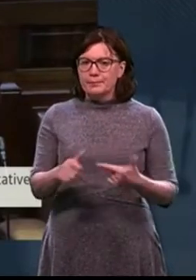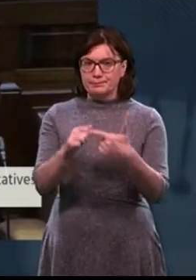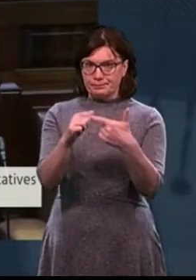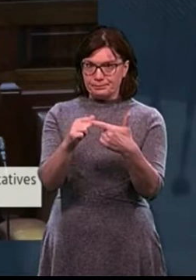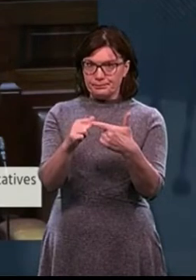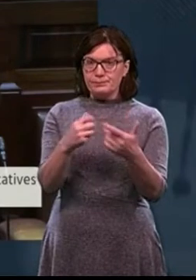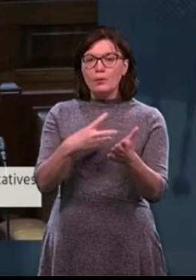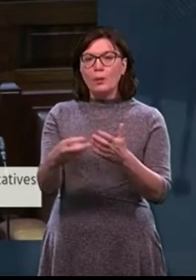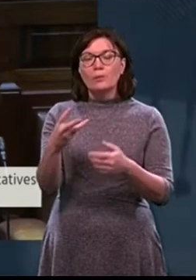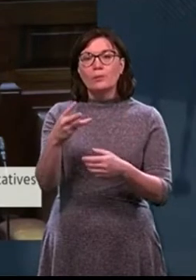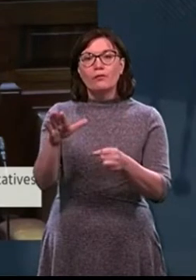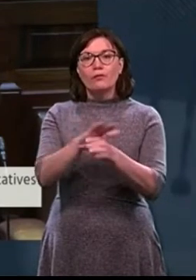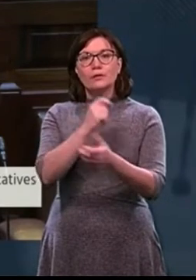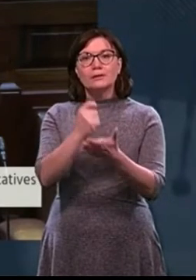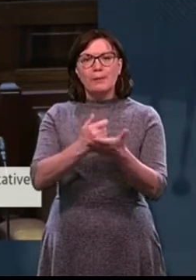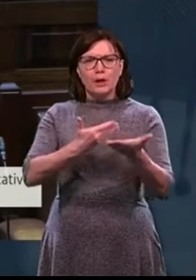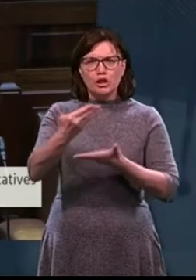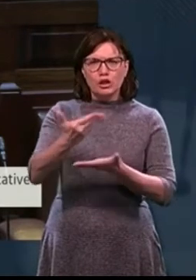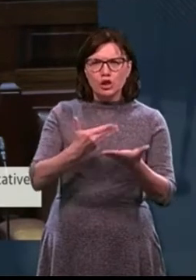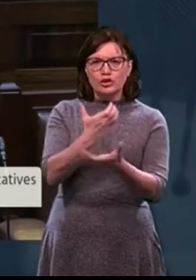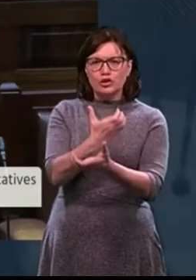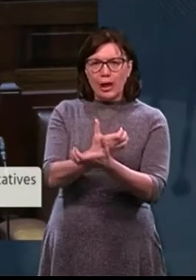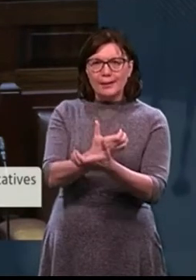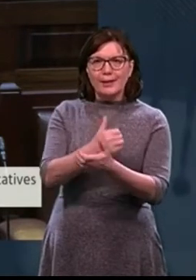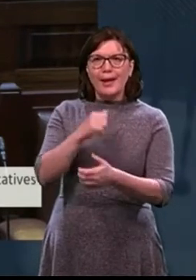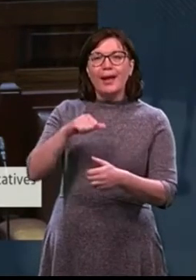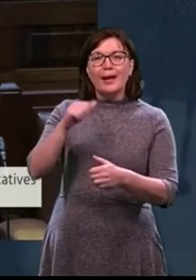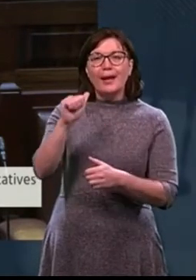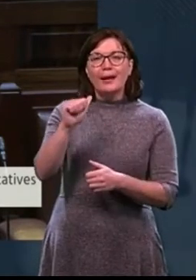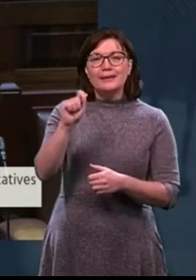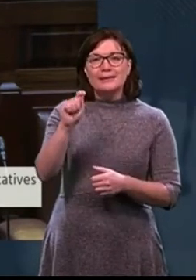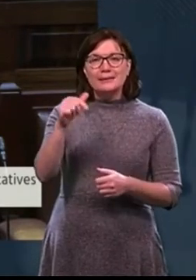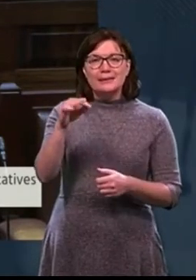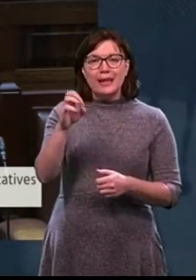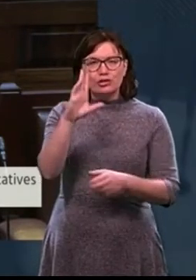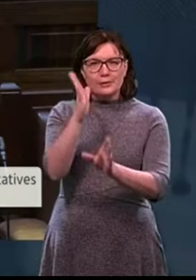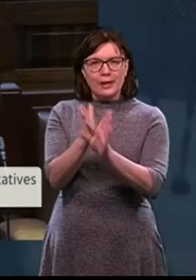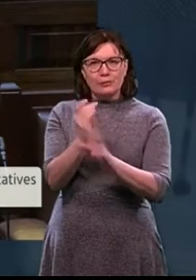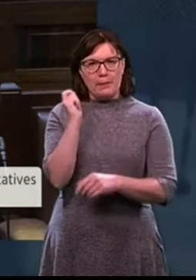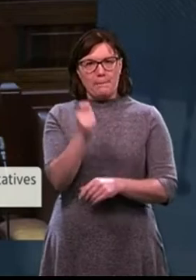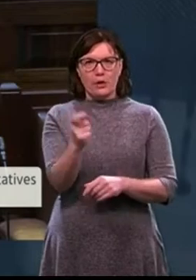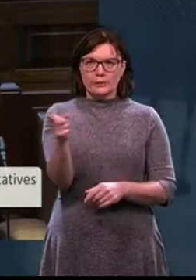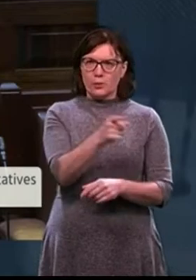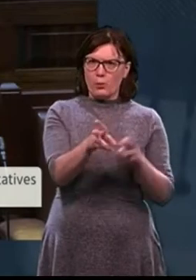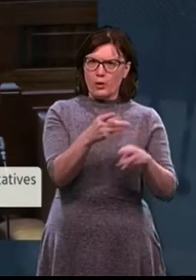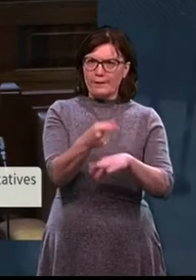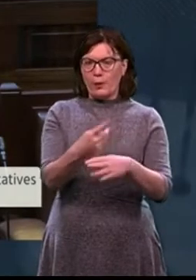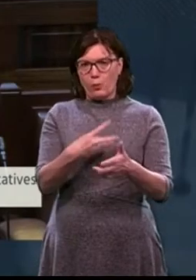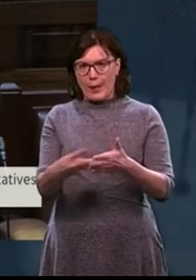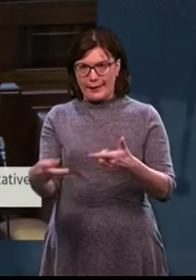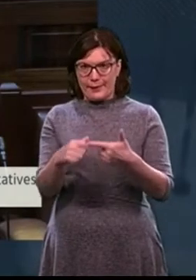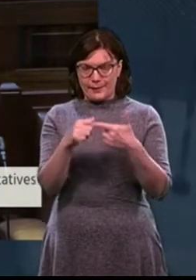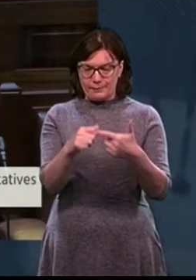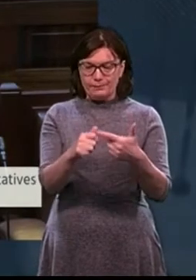when will a full-time consultant, child, and adolescent psychiatrist be appointed to South Kerry CAMS? And thirdly,